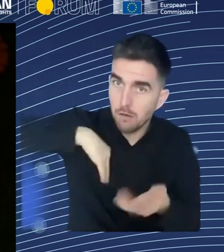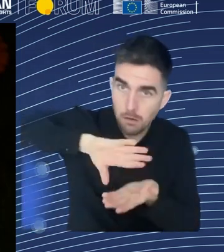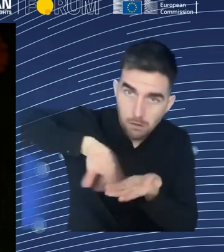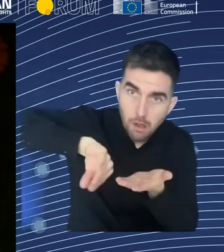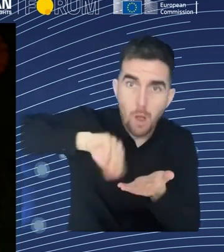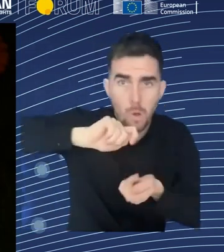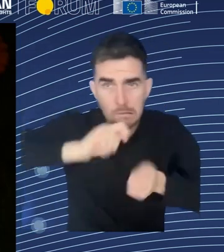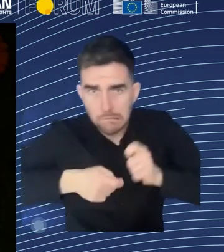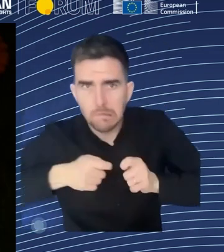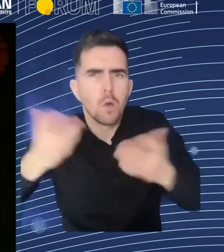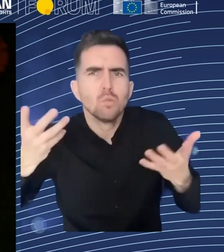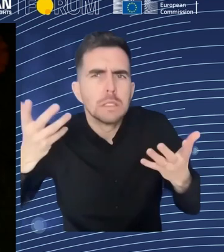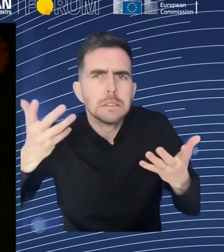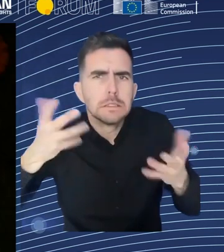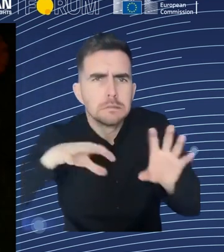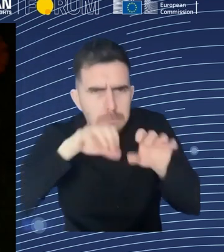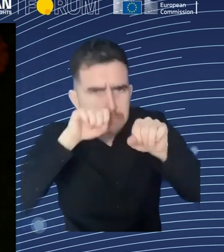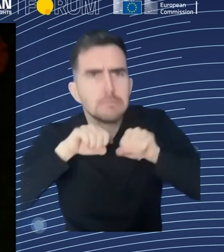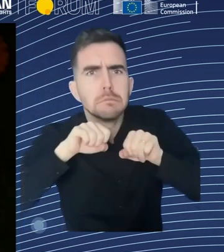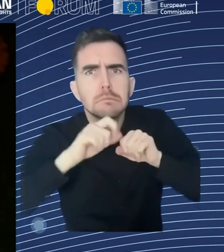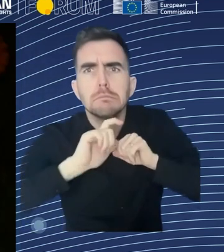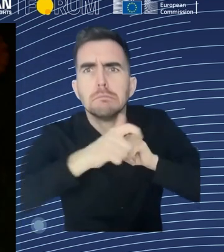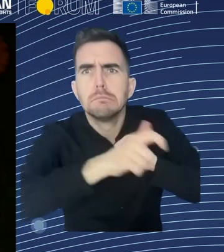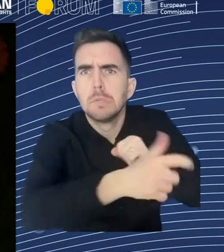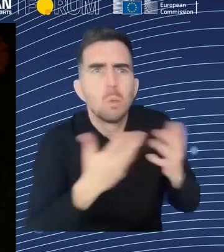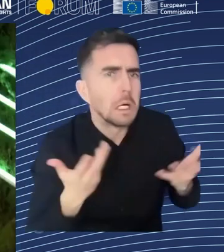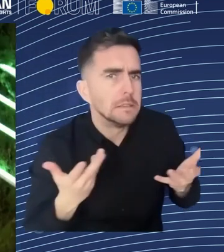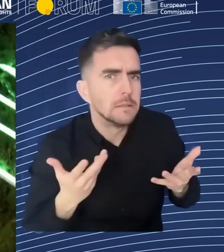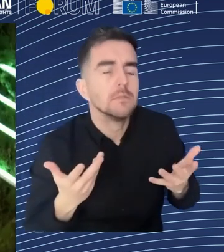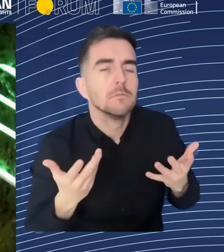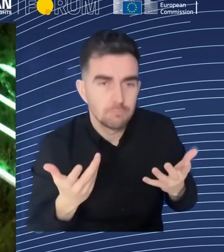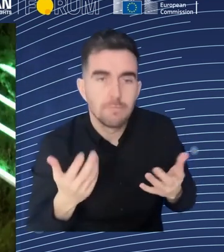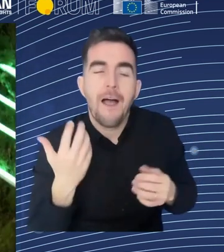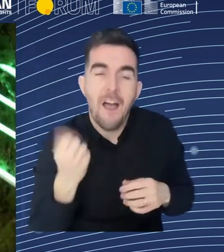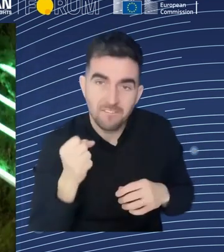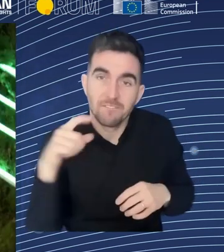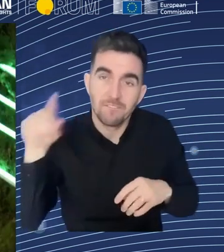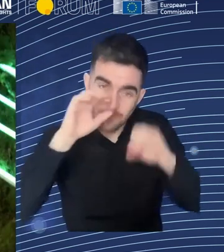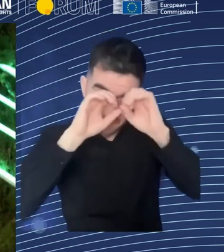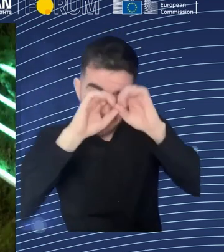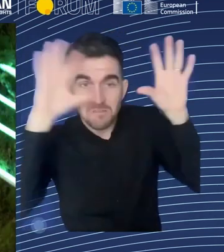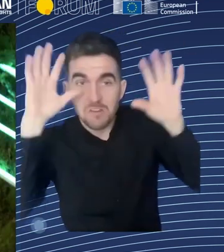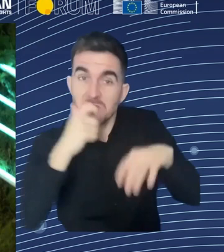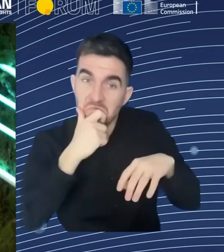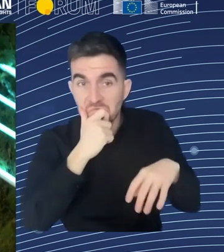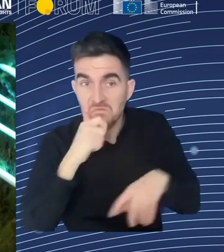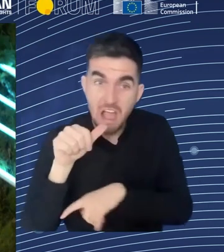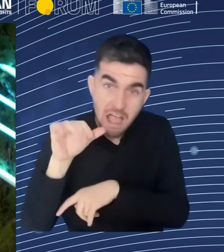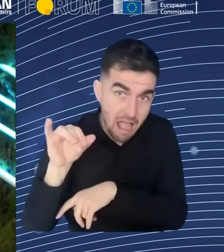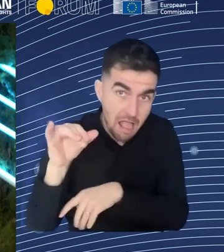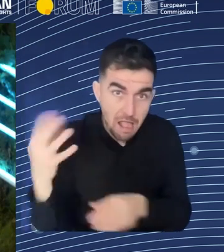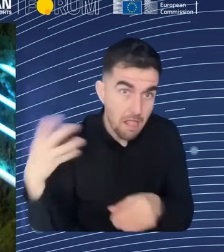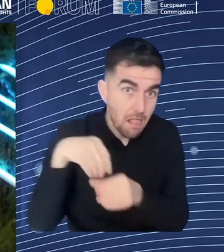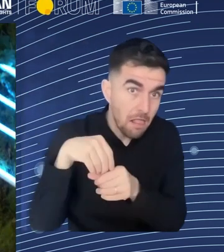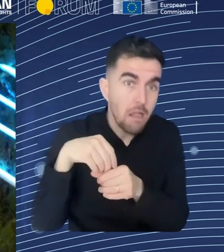too. But, okay, let's finish like that. Yeah, no, thank you very much. mean, I could, you know, suggest that there are very deep implications